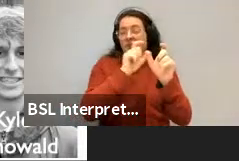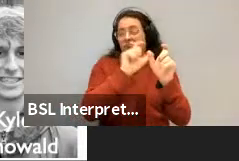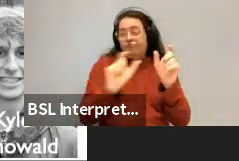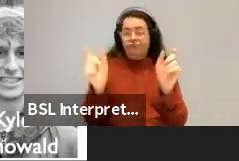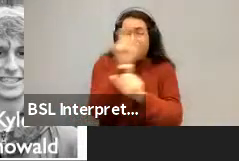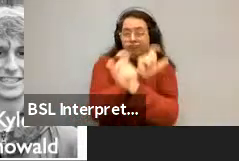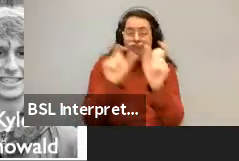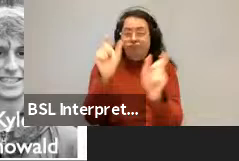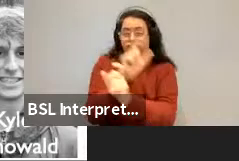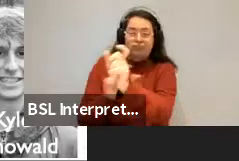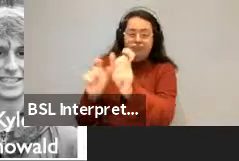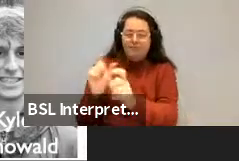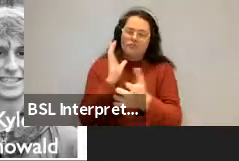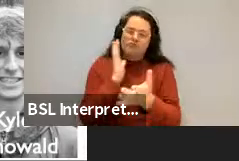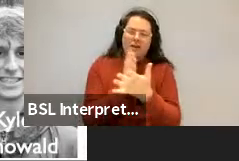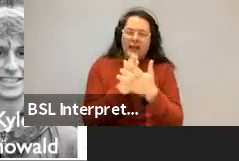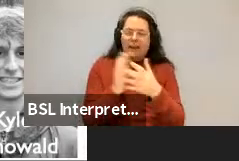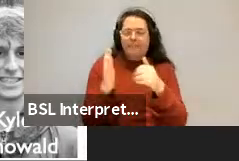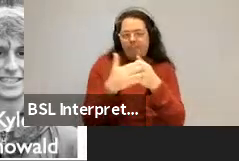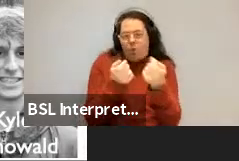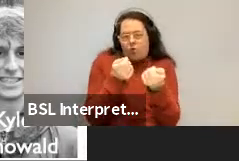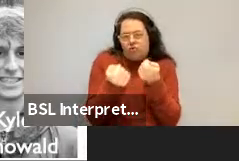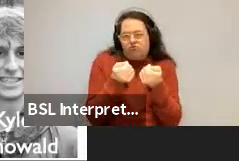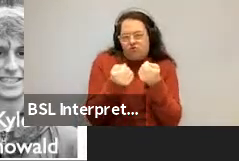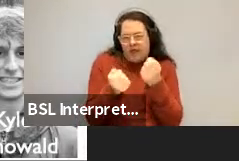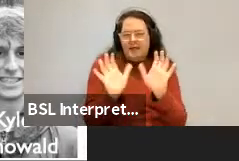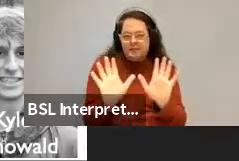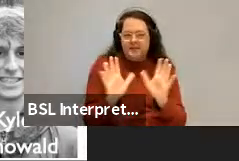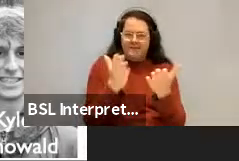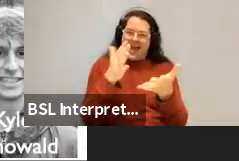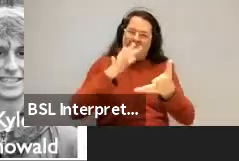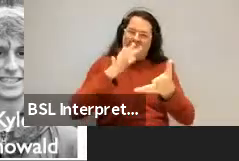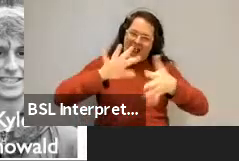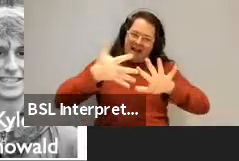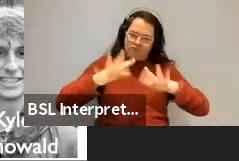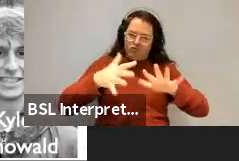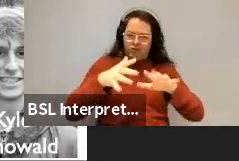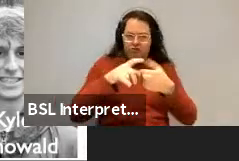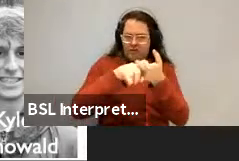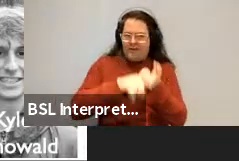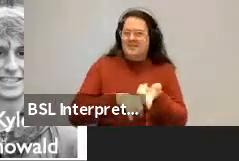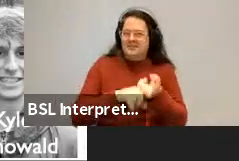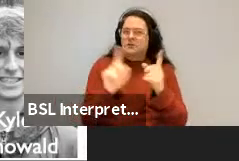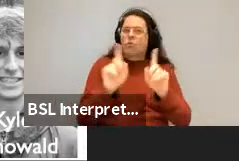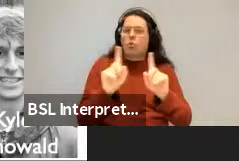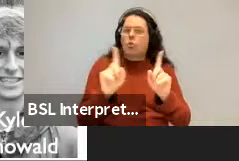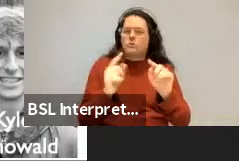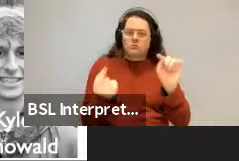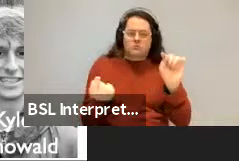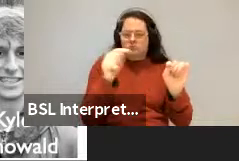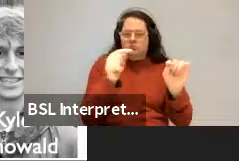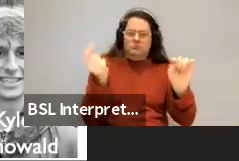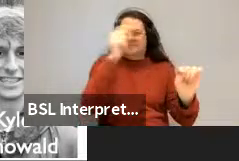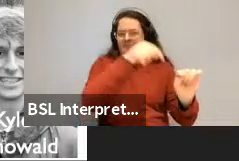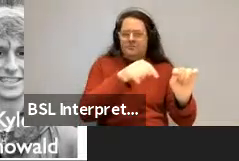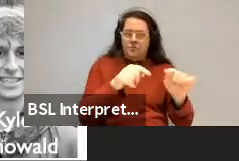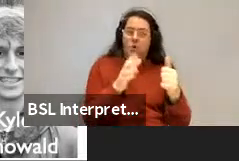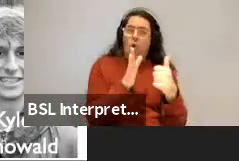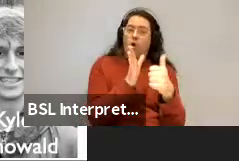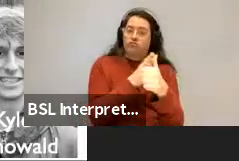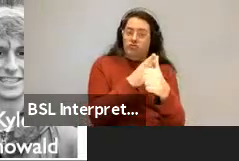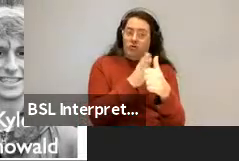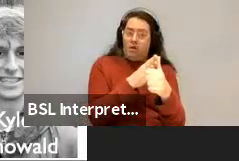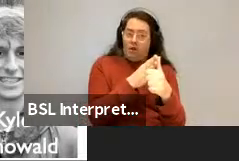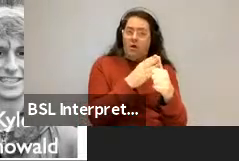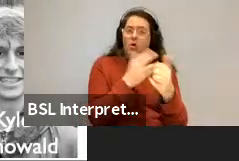there. And then we can compare the resulting average dependency lengths to what to the in the the scramble sentences, the one we see in the original sentence structures,